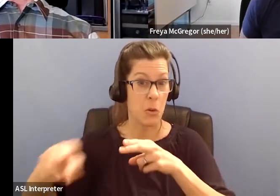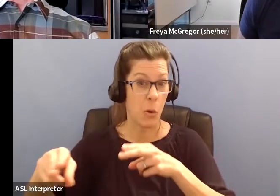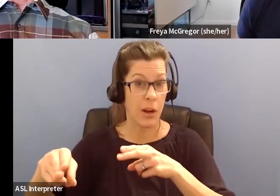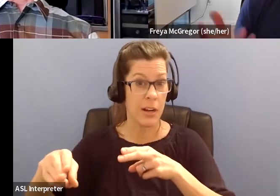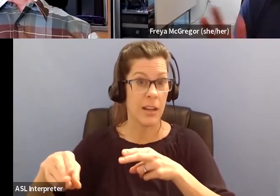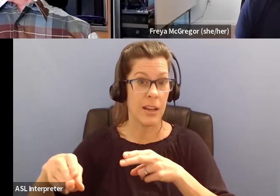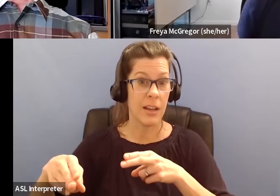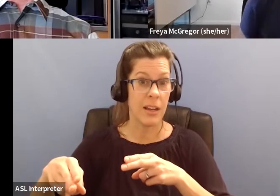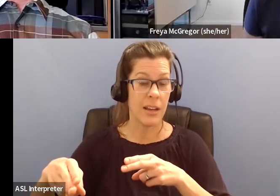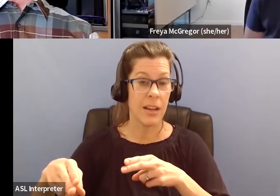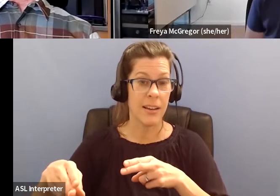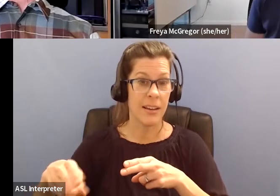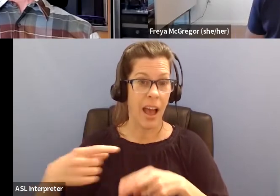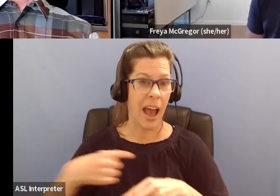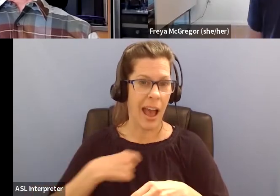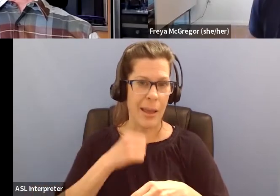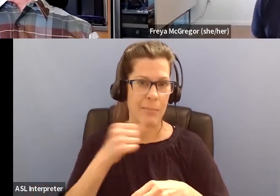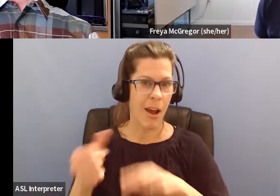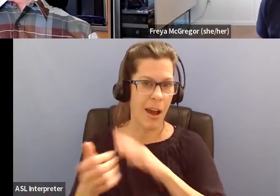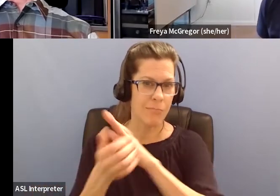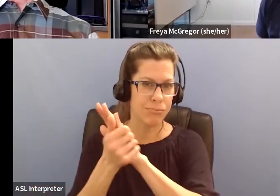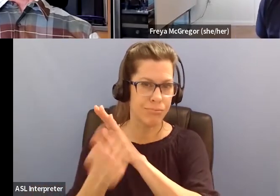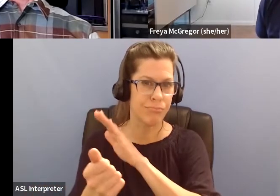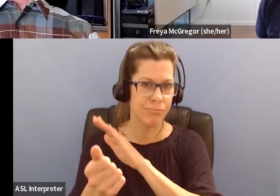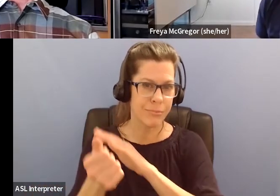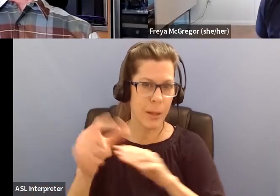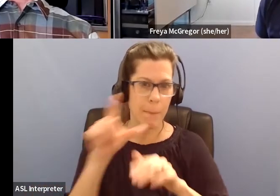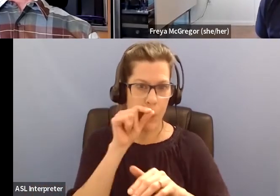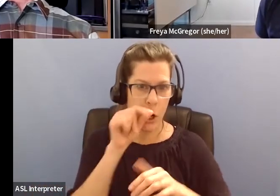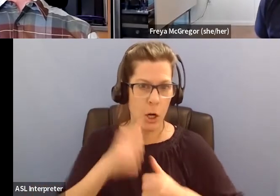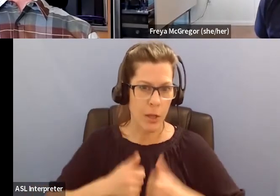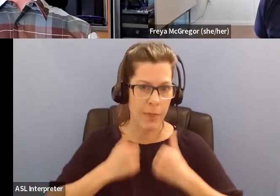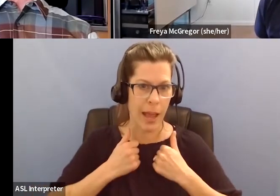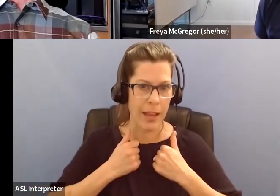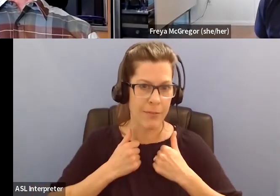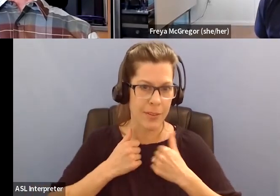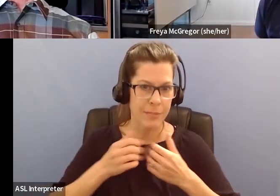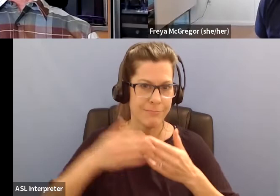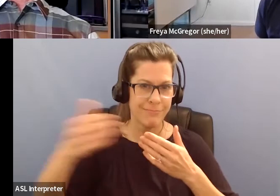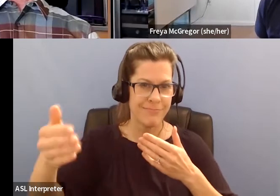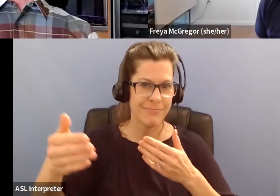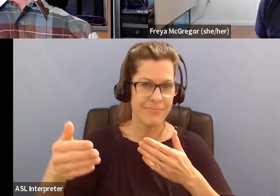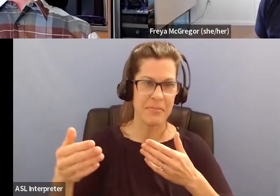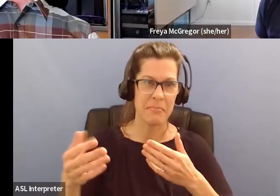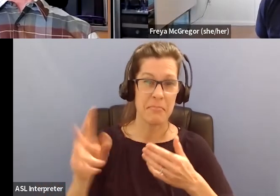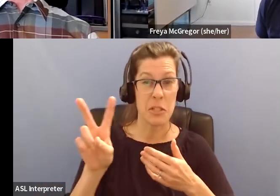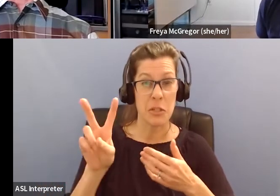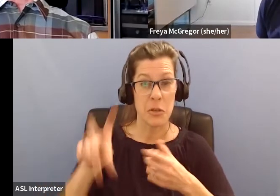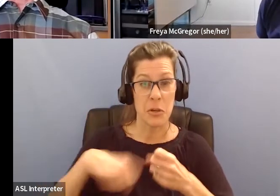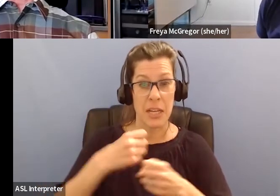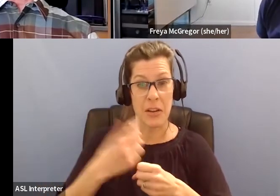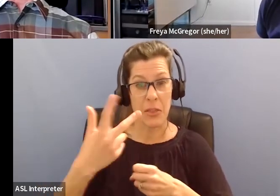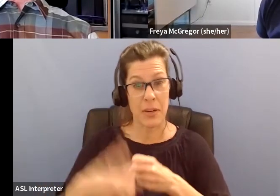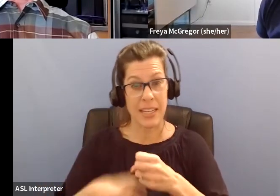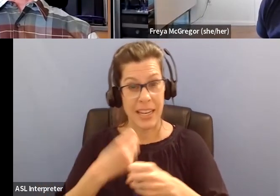I'm not an ornithologist. A couple of years. Yeah. A couple of years. Let's use you a couple of years. But when you think about that, so their behavior,